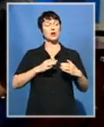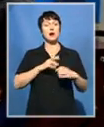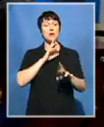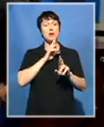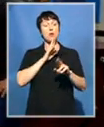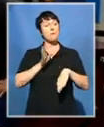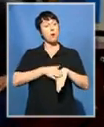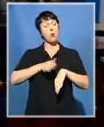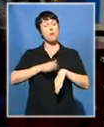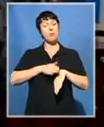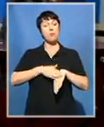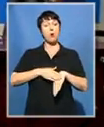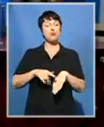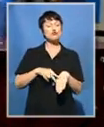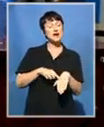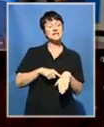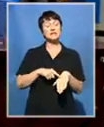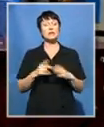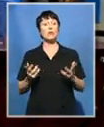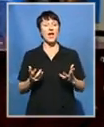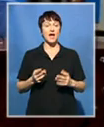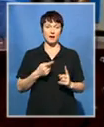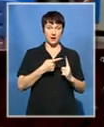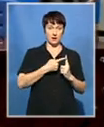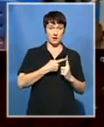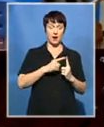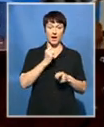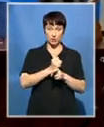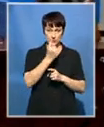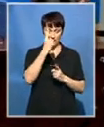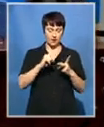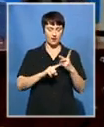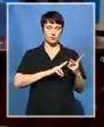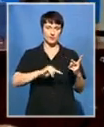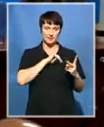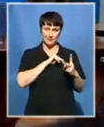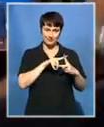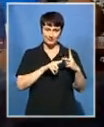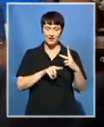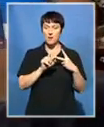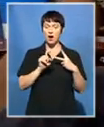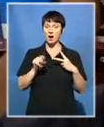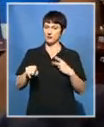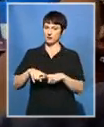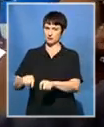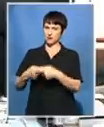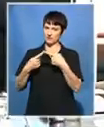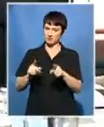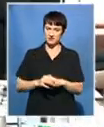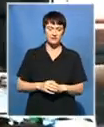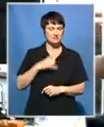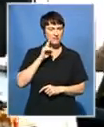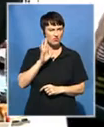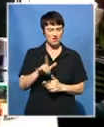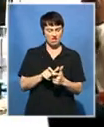Gauteng and KwaZulu Natal. She says the city will be distributing millions of pamphlets to fight racism.